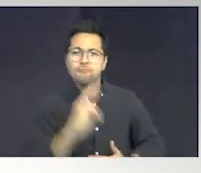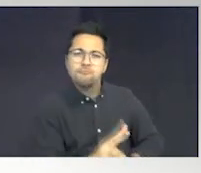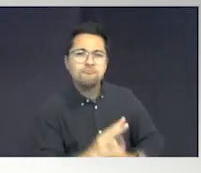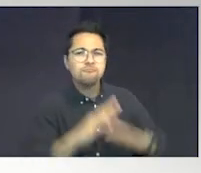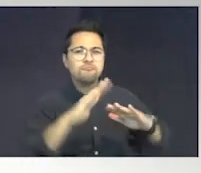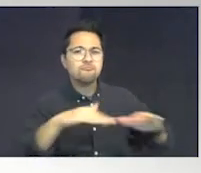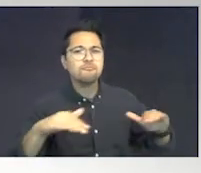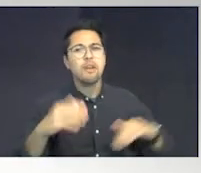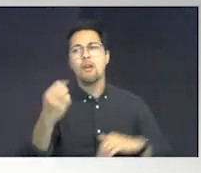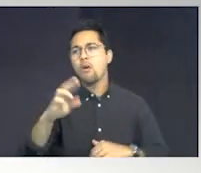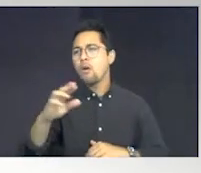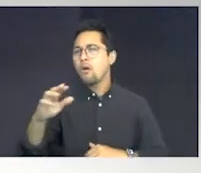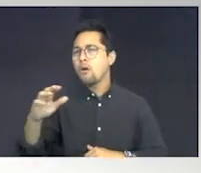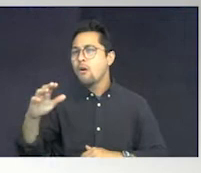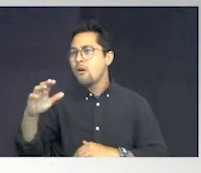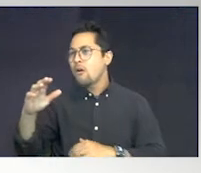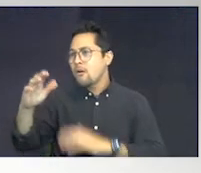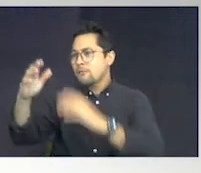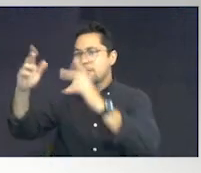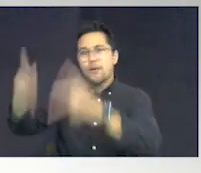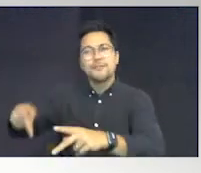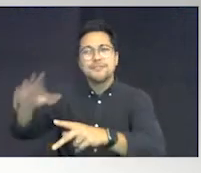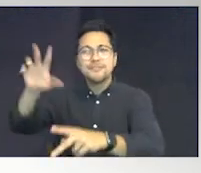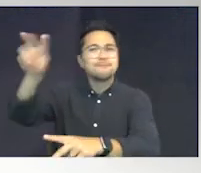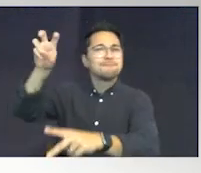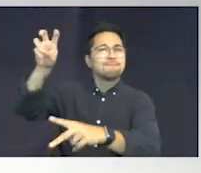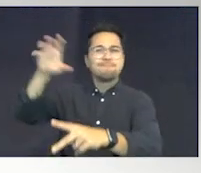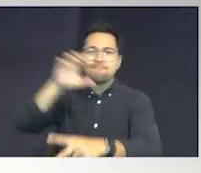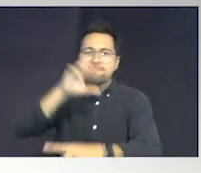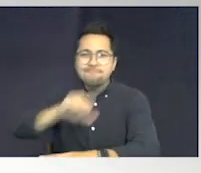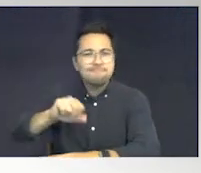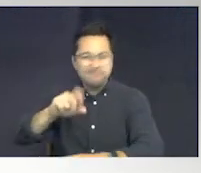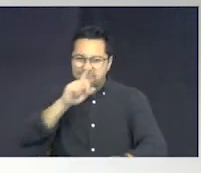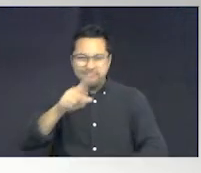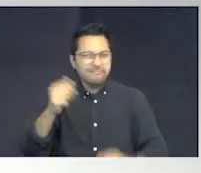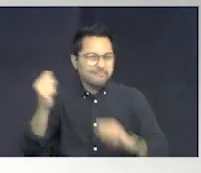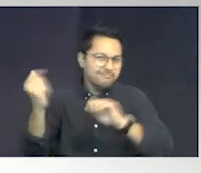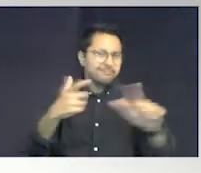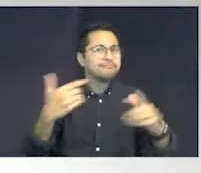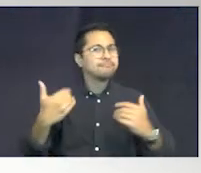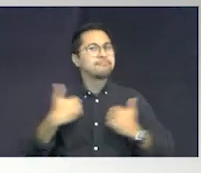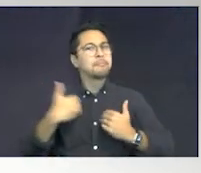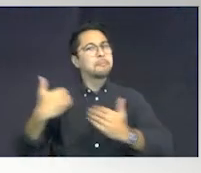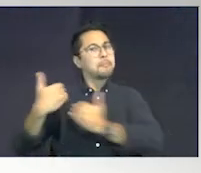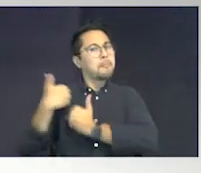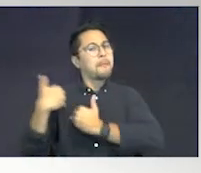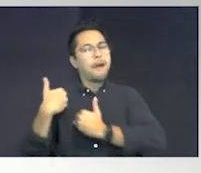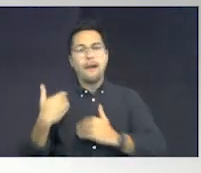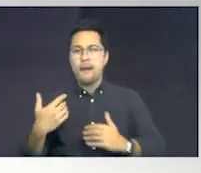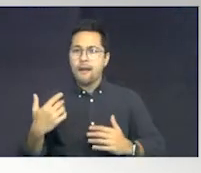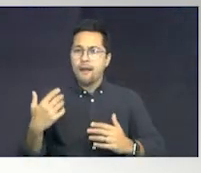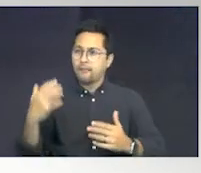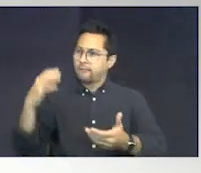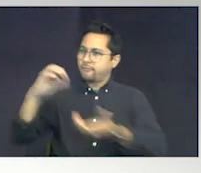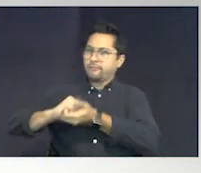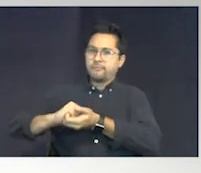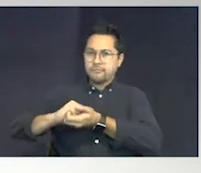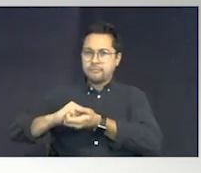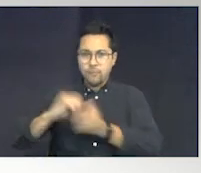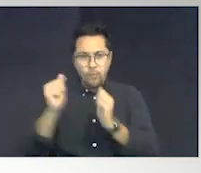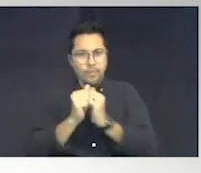or a 200-year-old. Every one of us has a part to play as a partner with law enforcement.